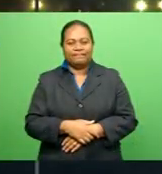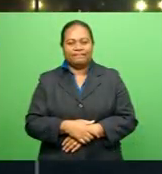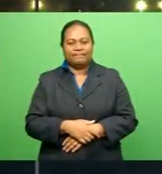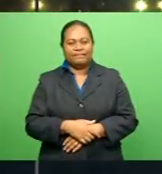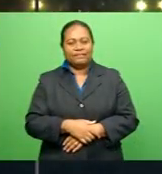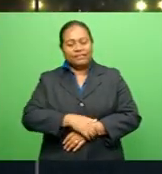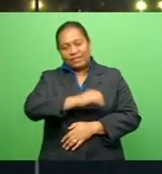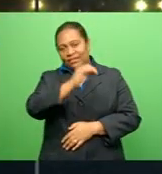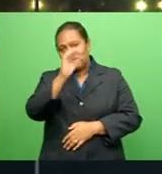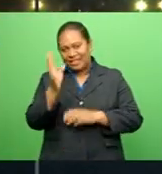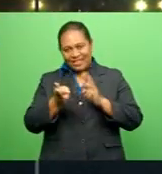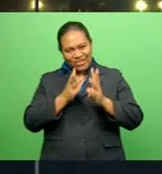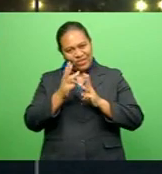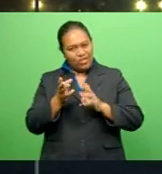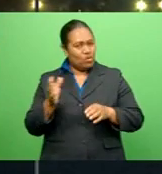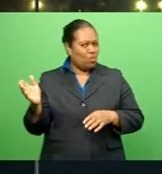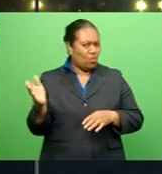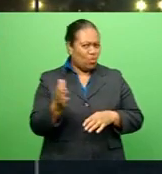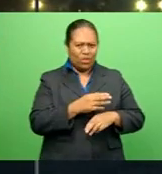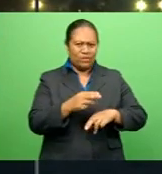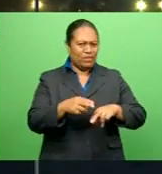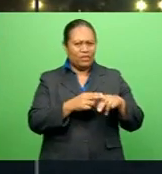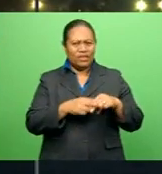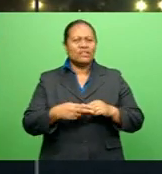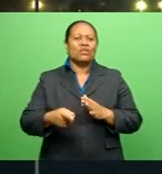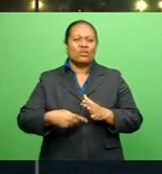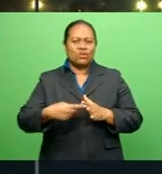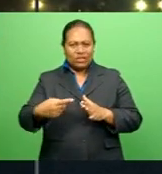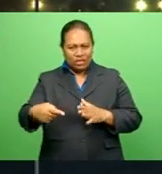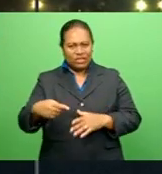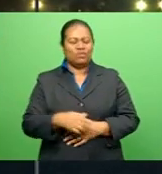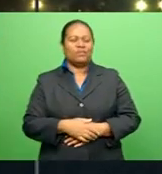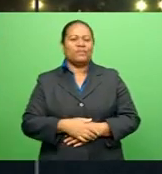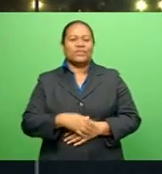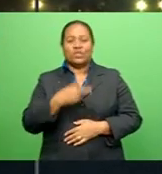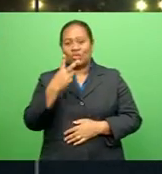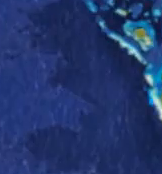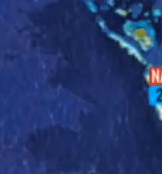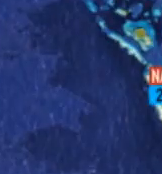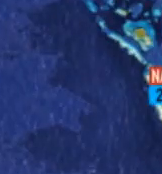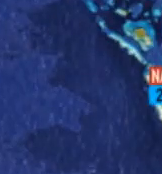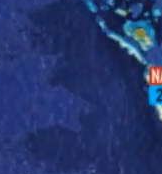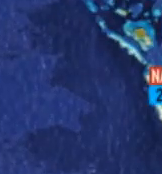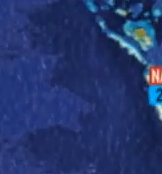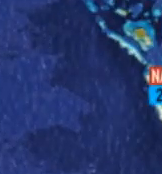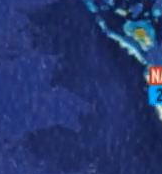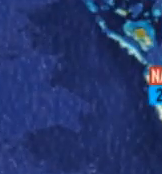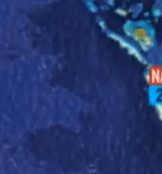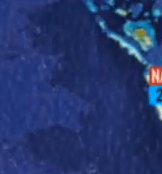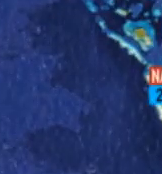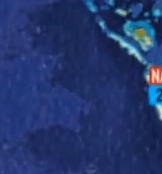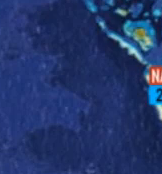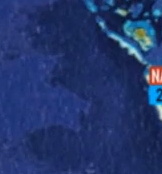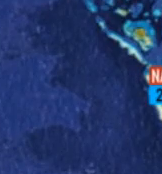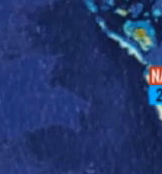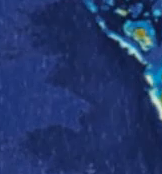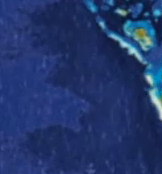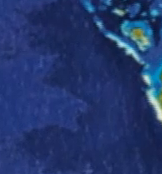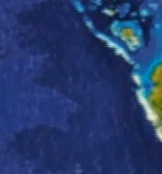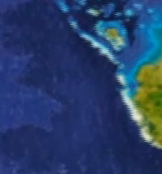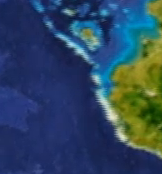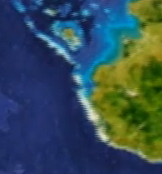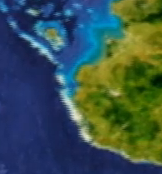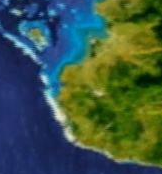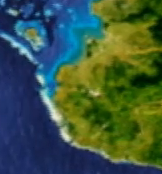The fine weather over Fiji is expected to continue for the next day or two In the west, clear skies and sunshine prevail today